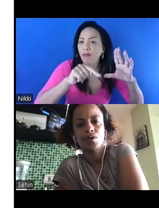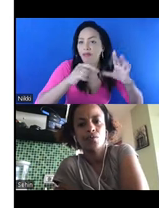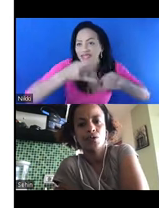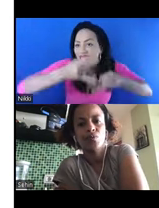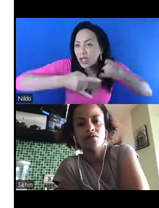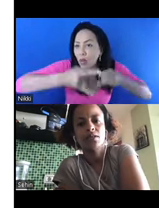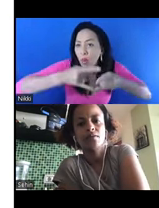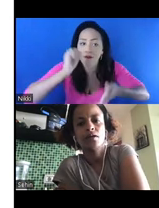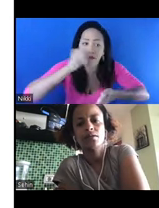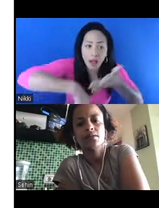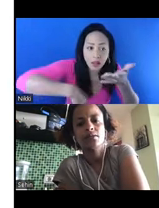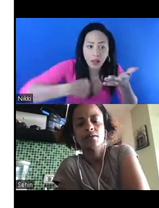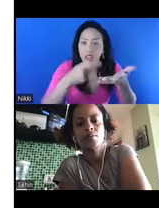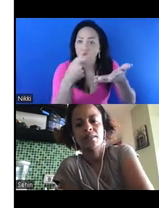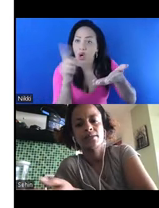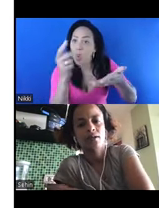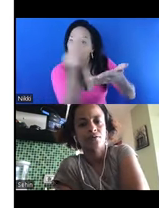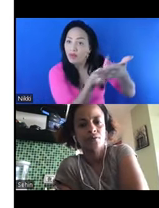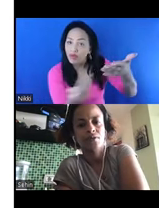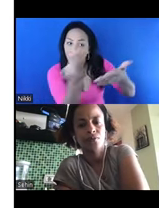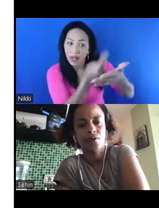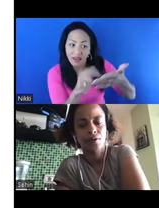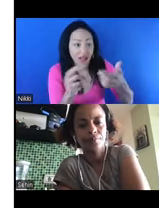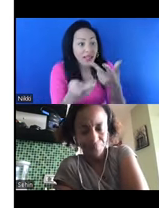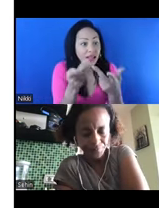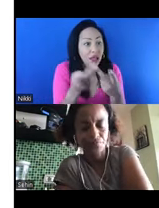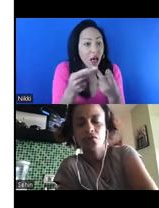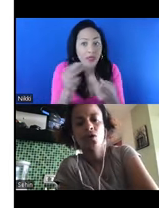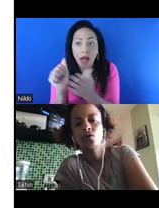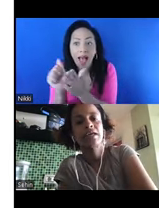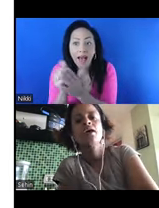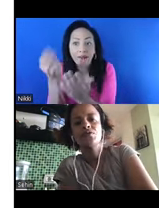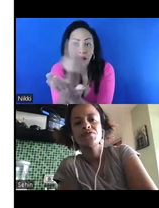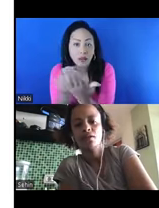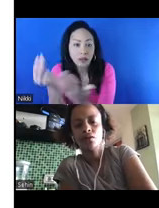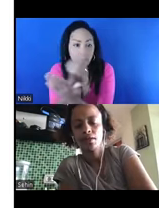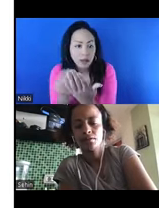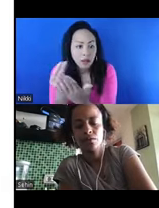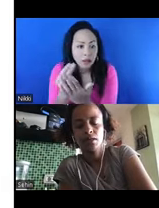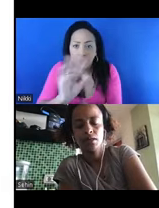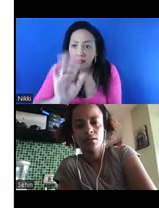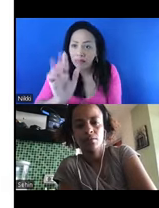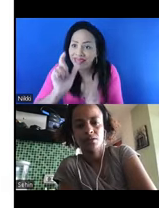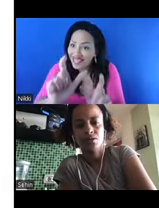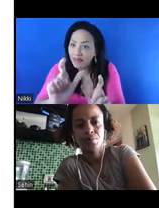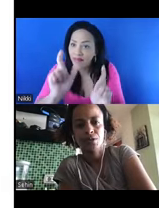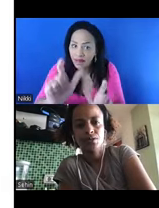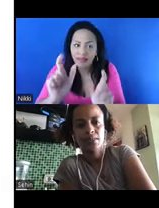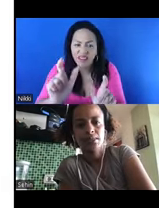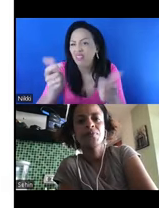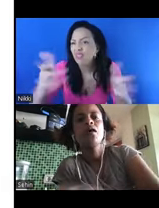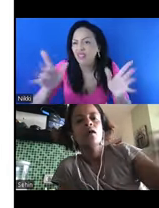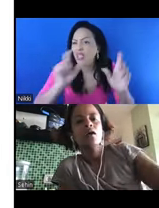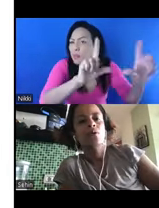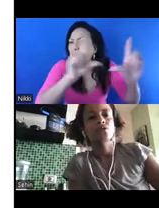what we have written there is... And this is an advert for our hotline. No, it's fine. Go ahead. Go ahead. These are just pictures,